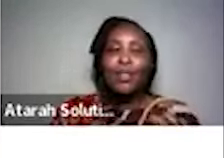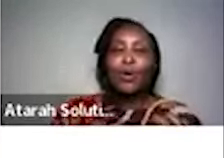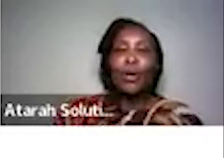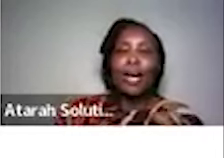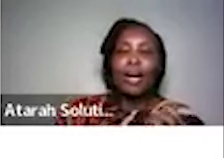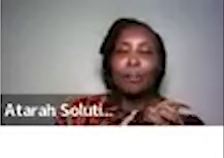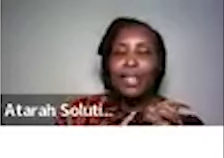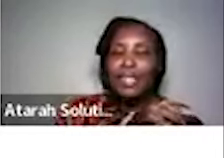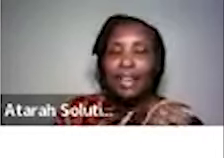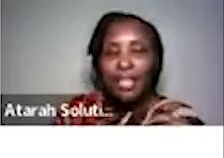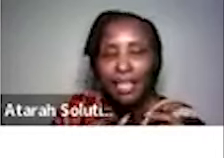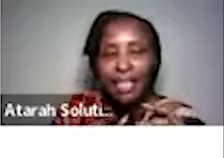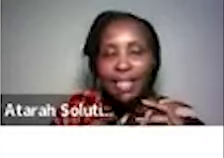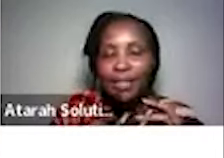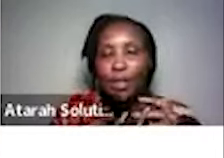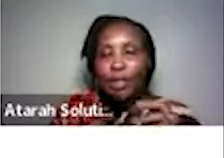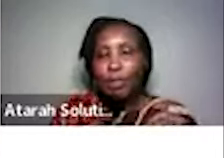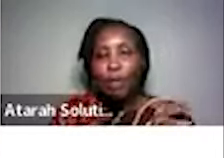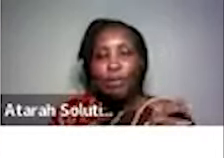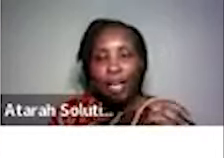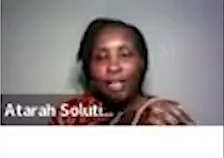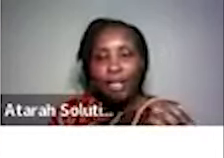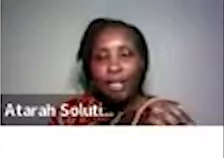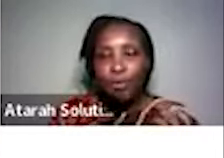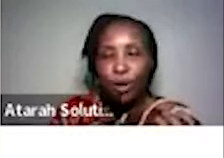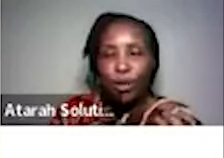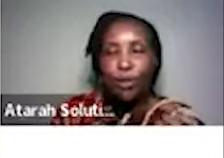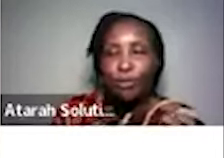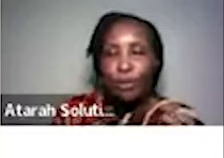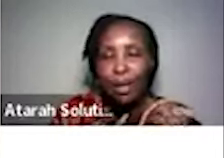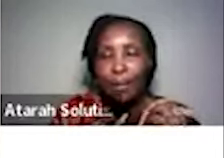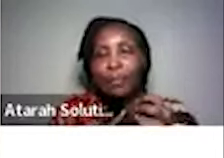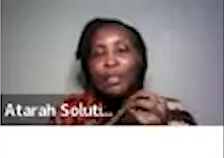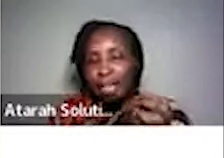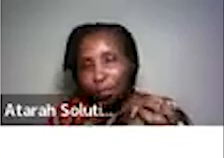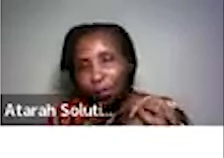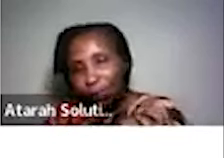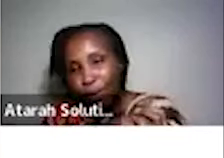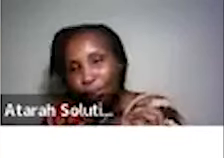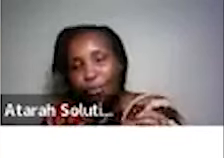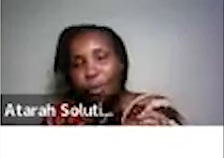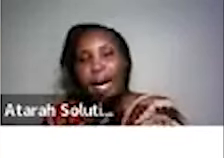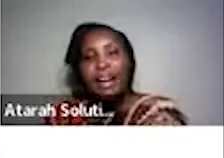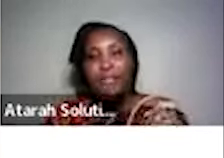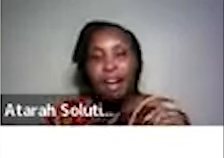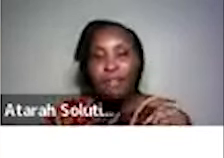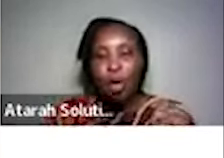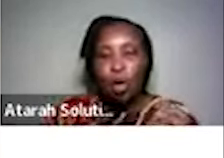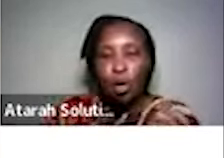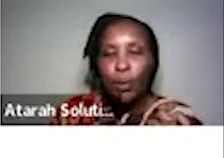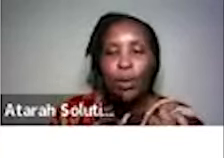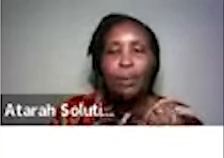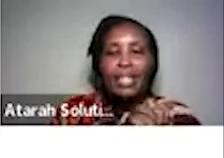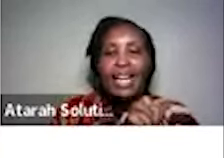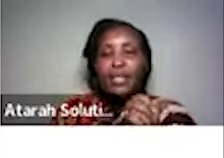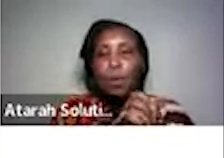so uh please save the date it is going to be on friday 24th of november friday 24th of november at five